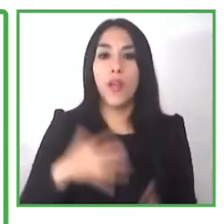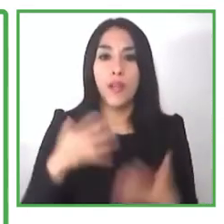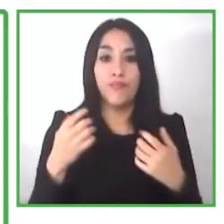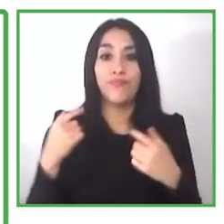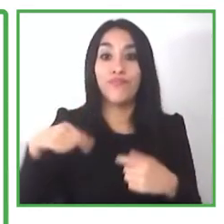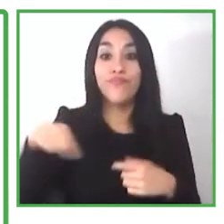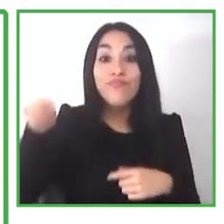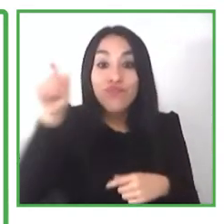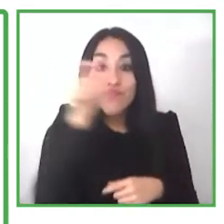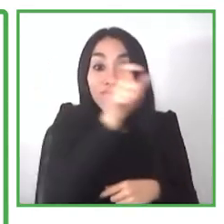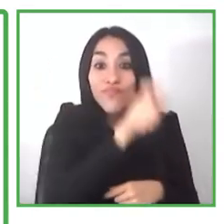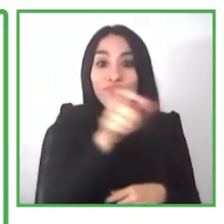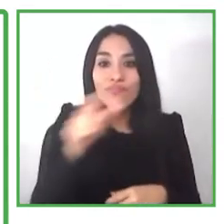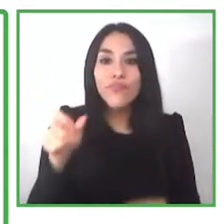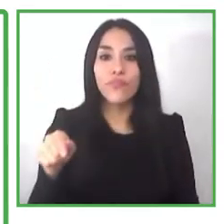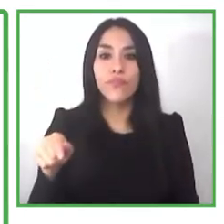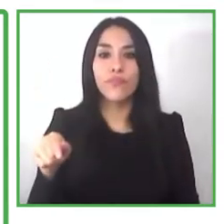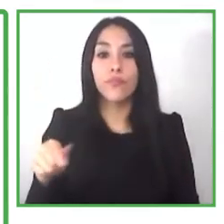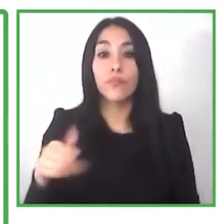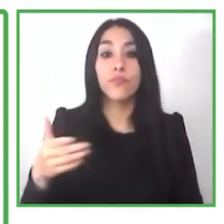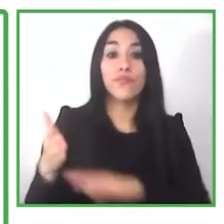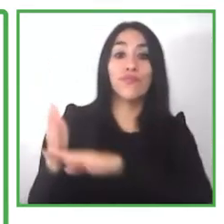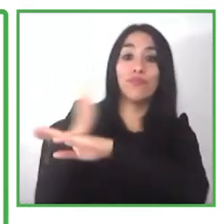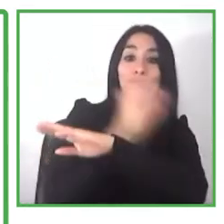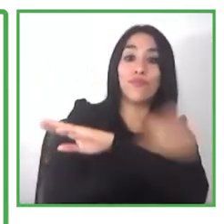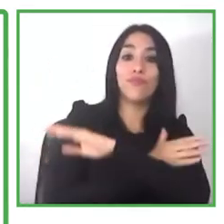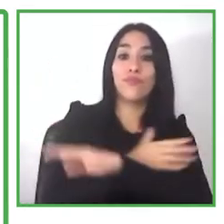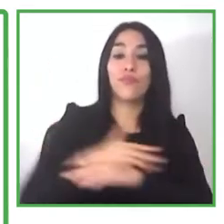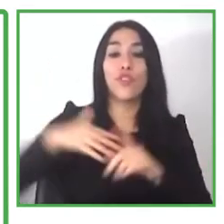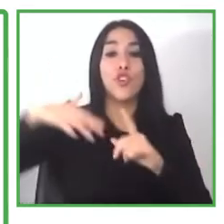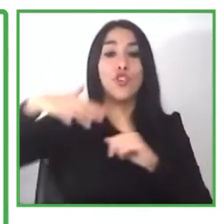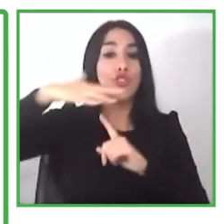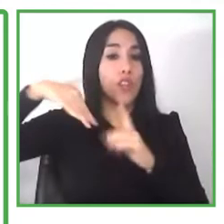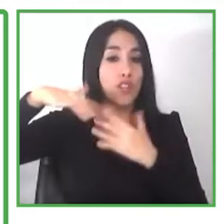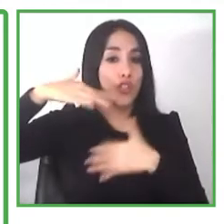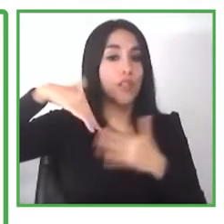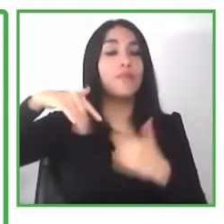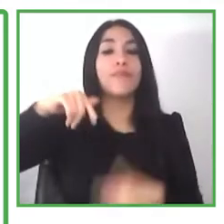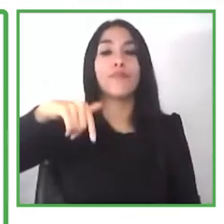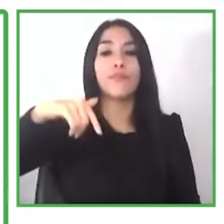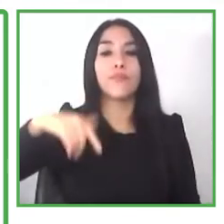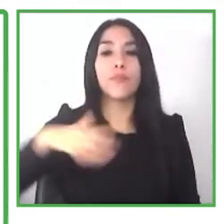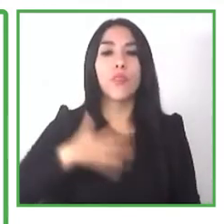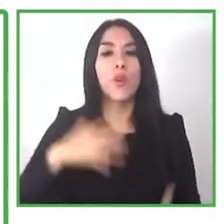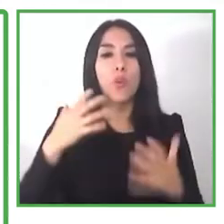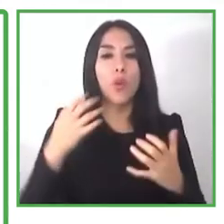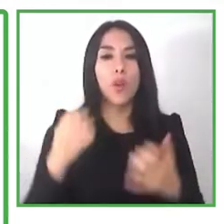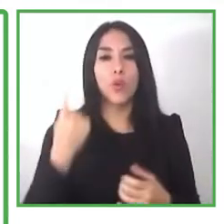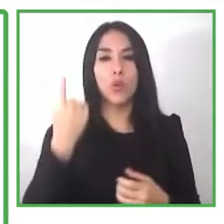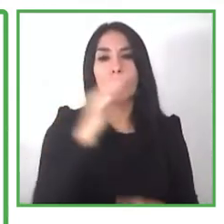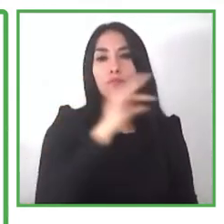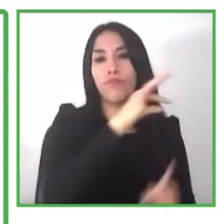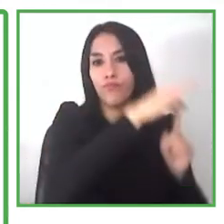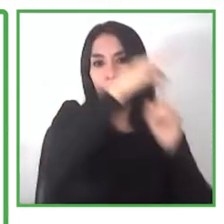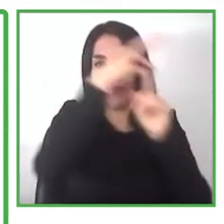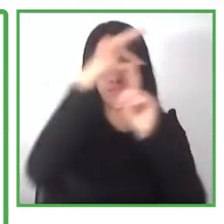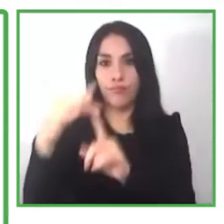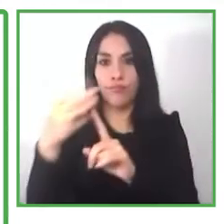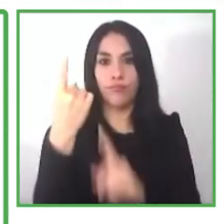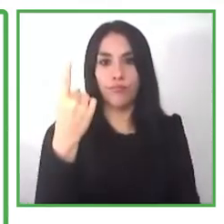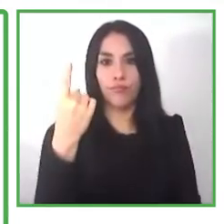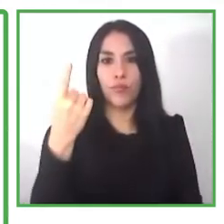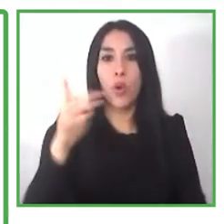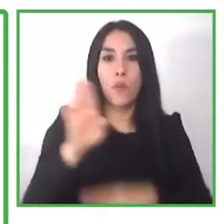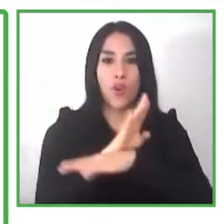get them into employment so we can uplift them out of poverty give them an opportunity to improve their lives and the lives of those